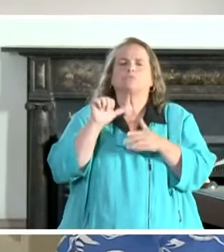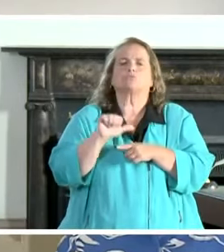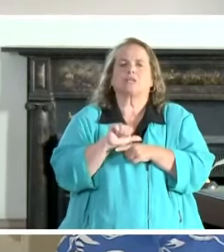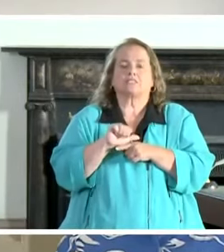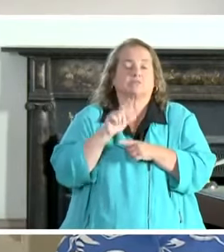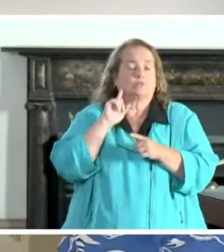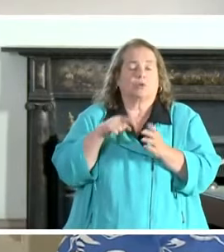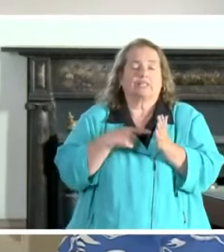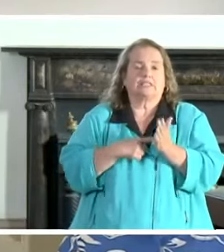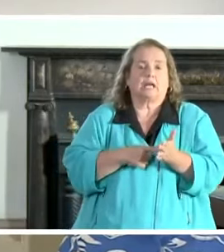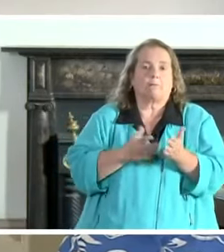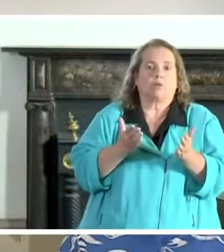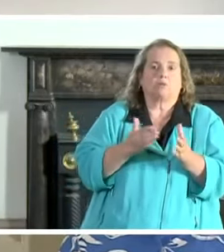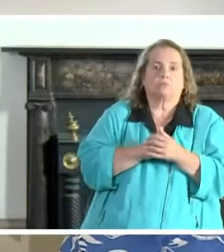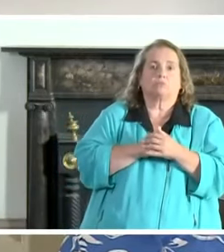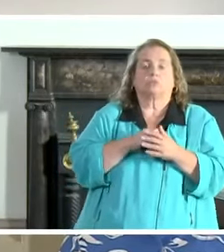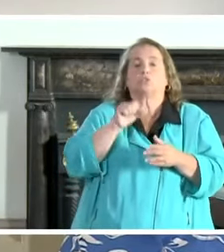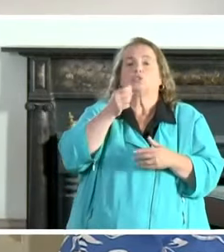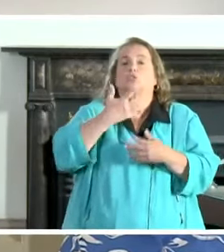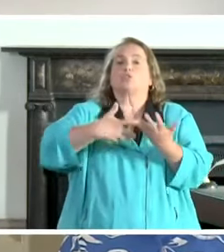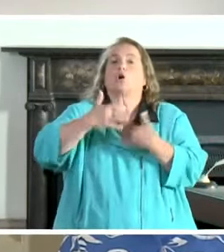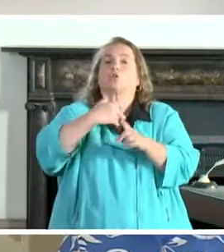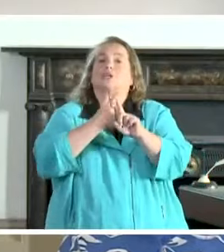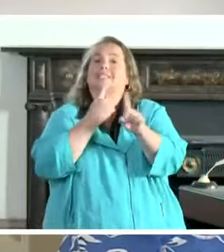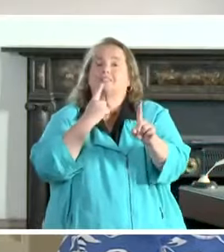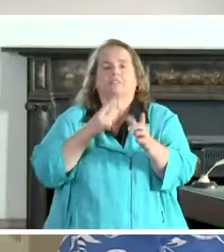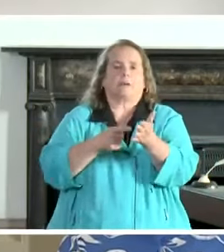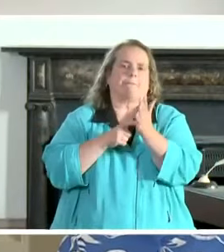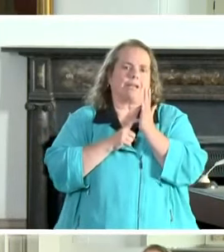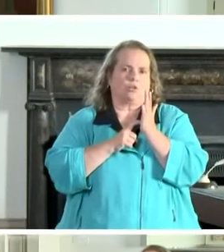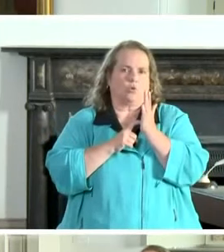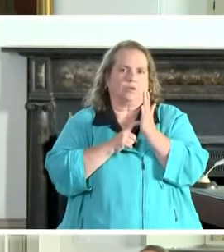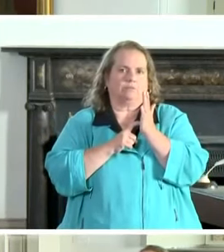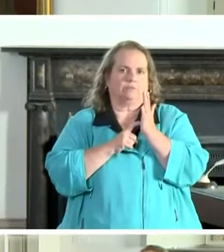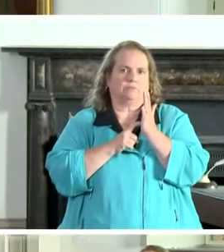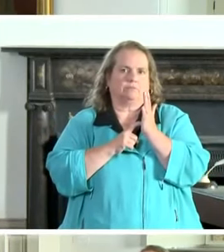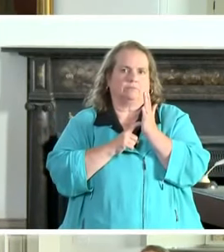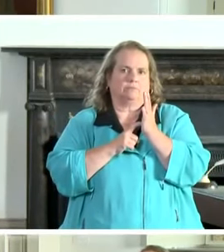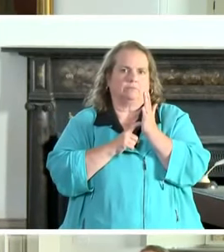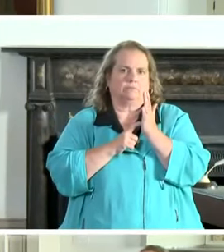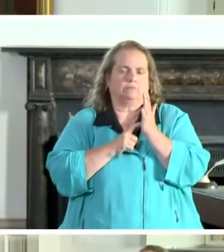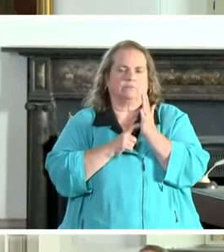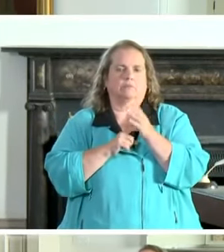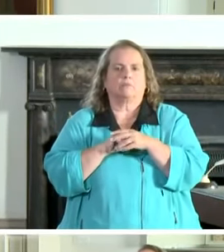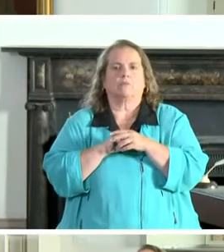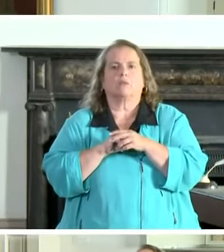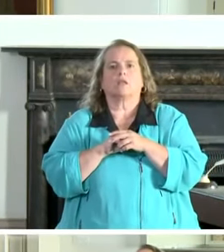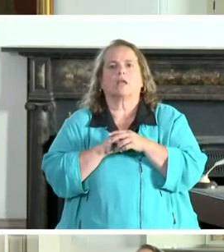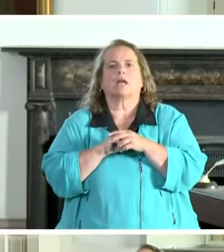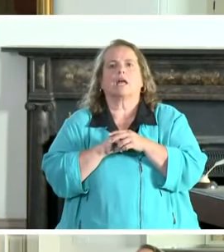example, social distancing is mandatory when